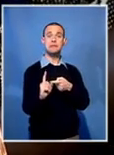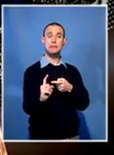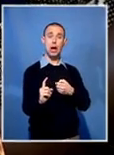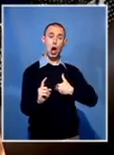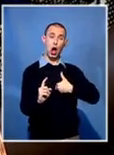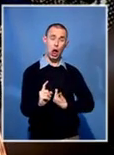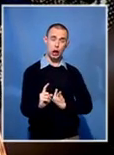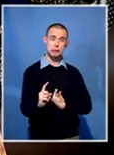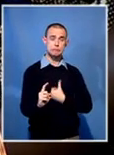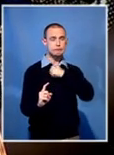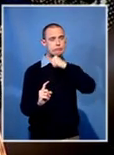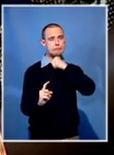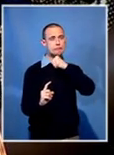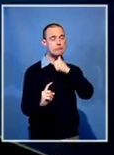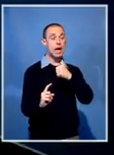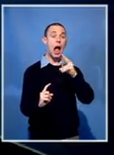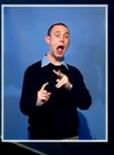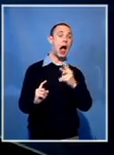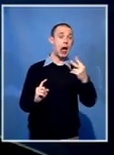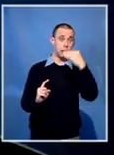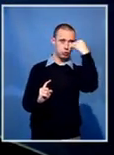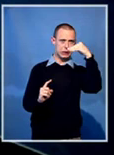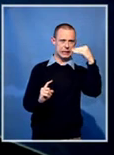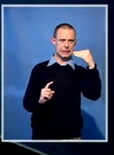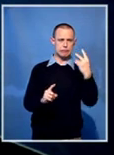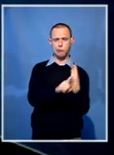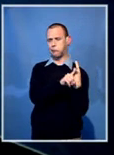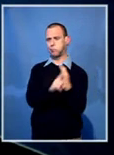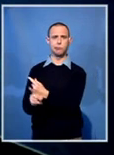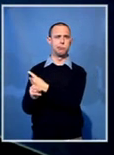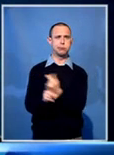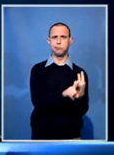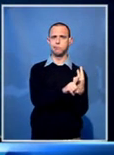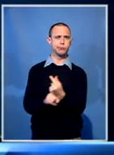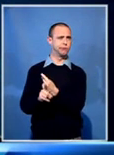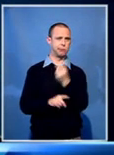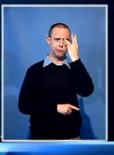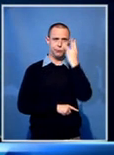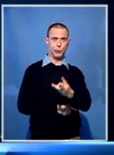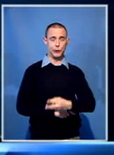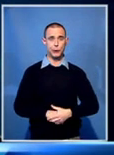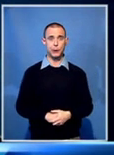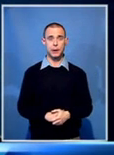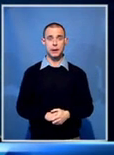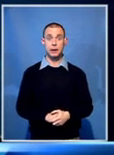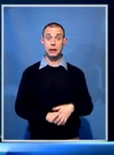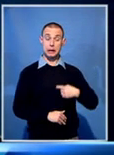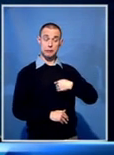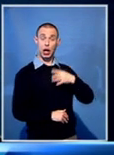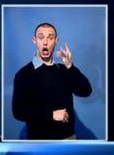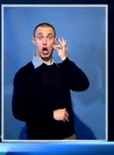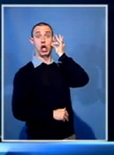Miromasiya was further assaulted. What I've heard is